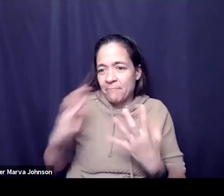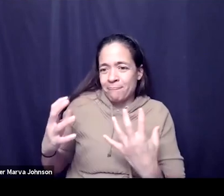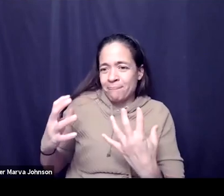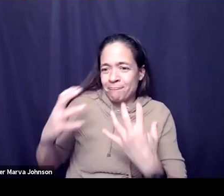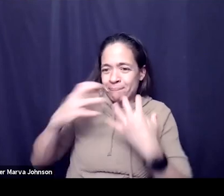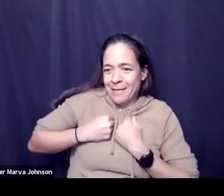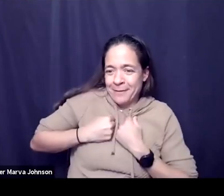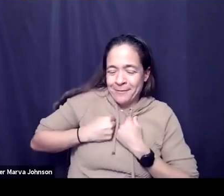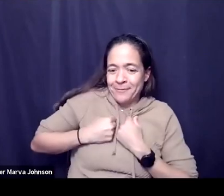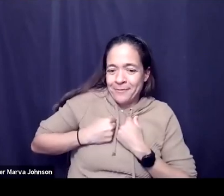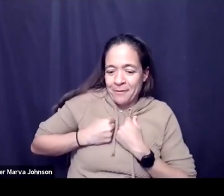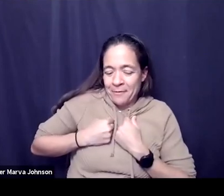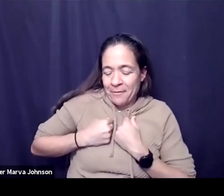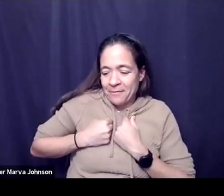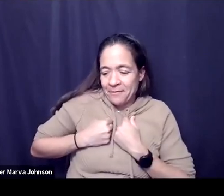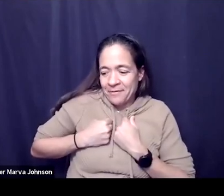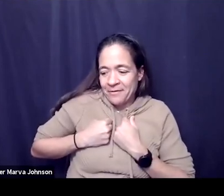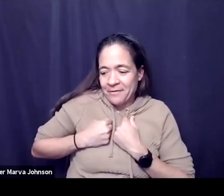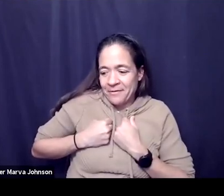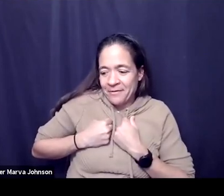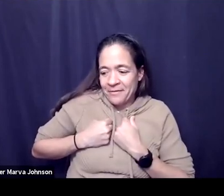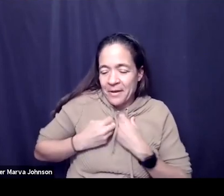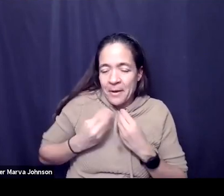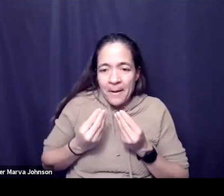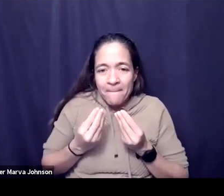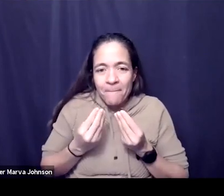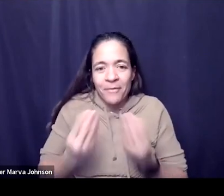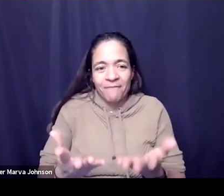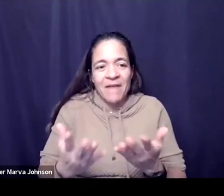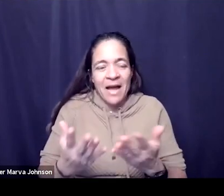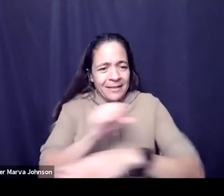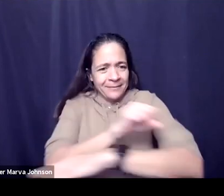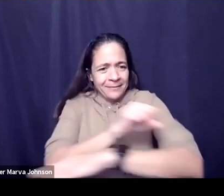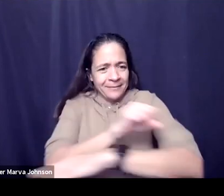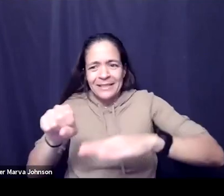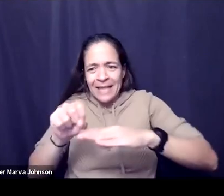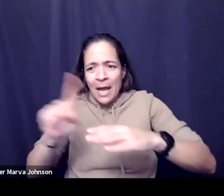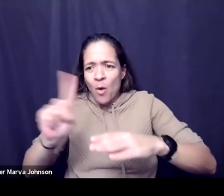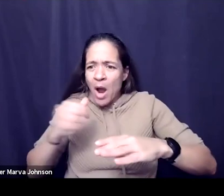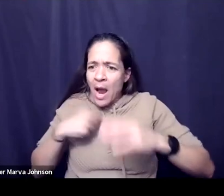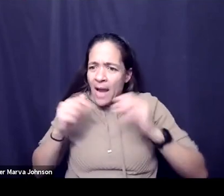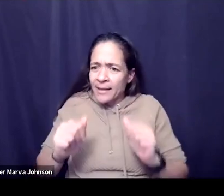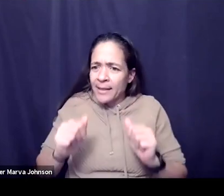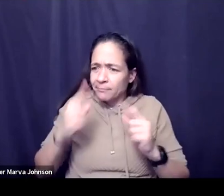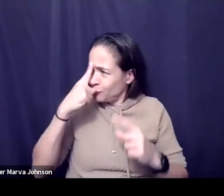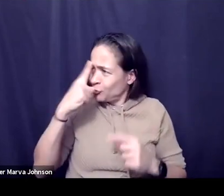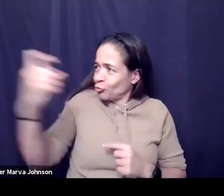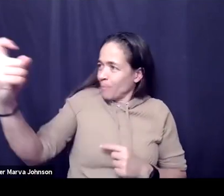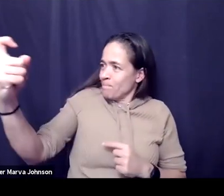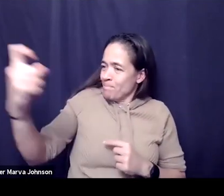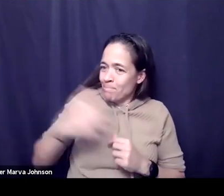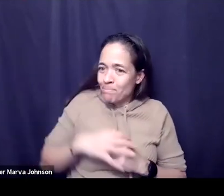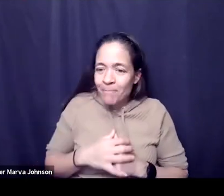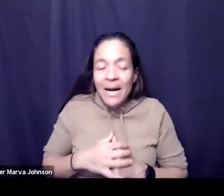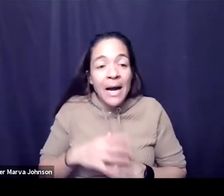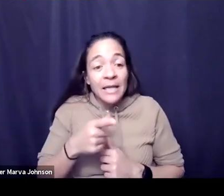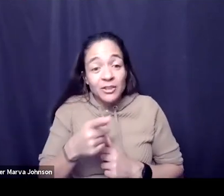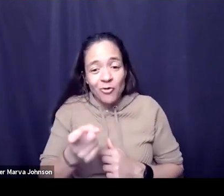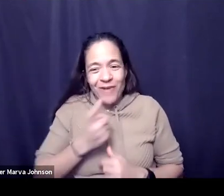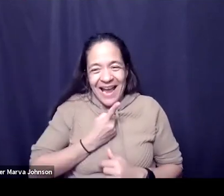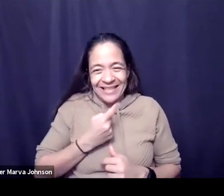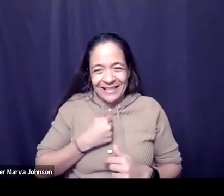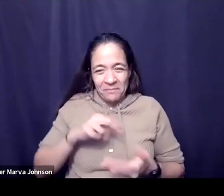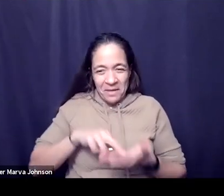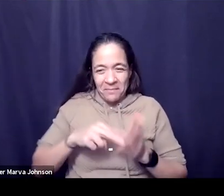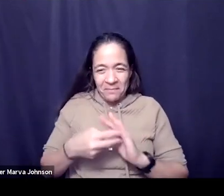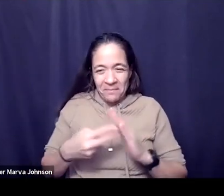this uh this platform for you to start dreaming on and and i don't know if you asked me to think about what it means to me that that